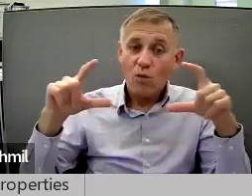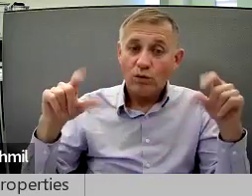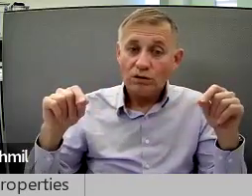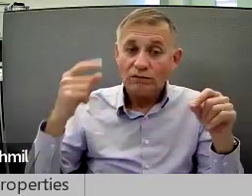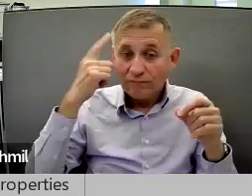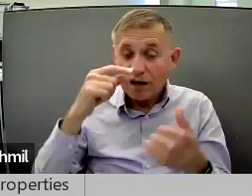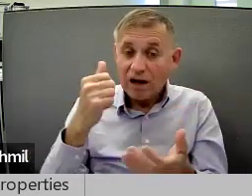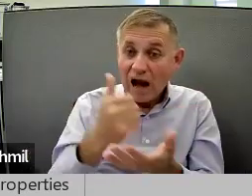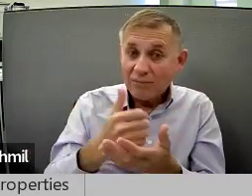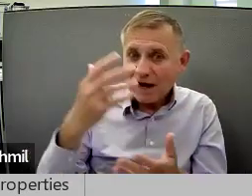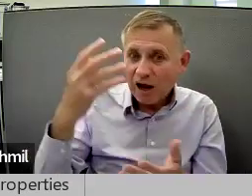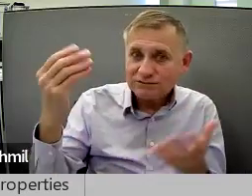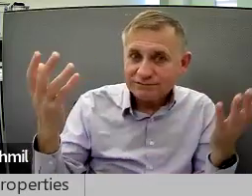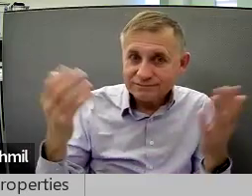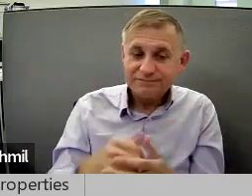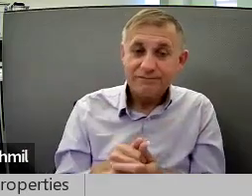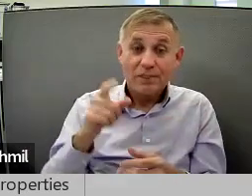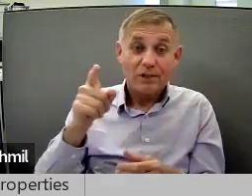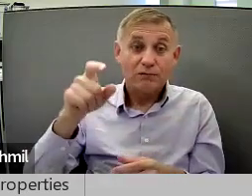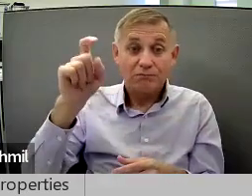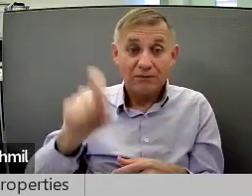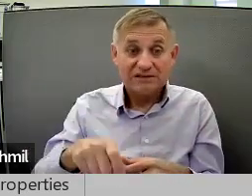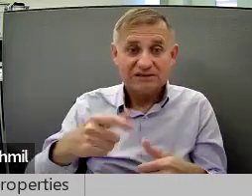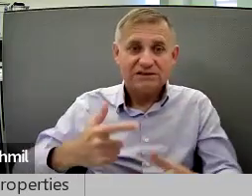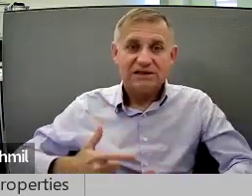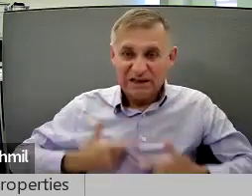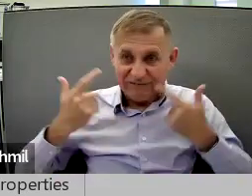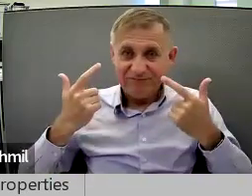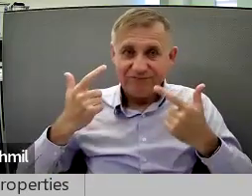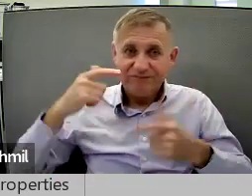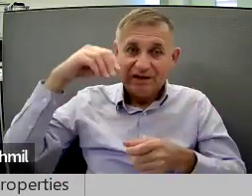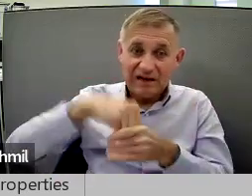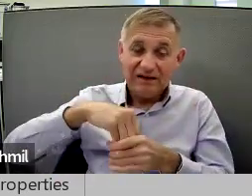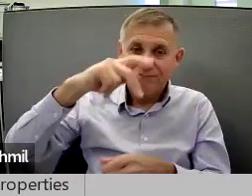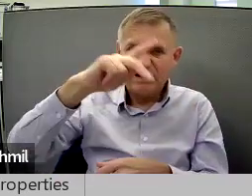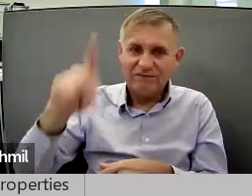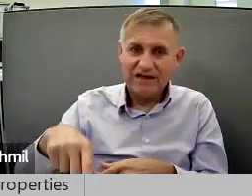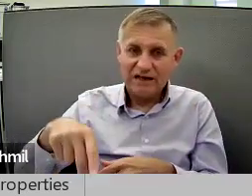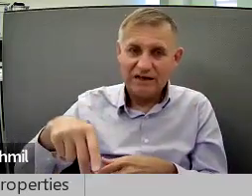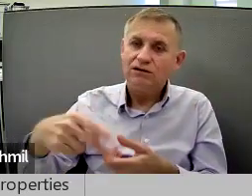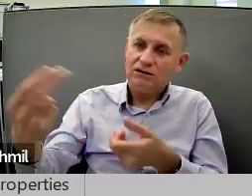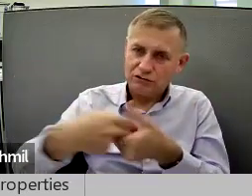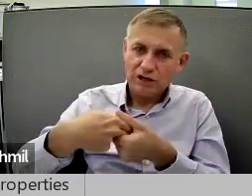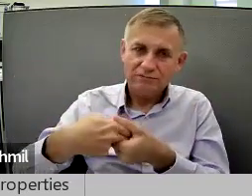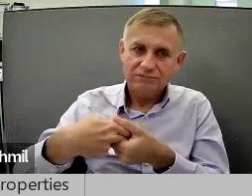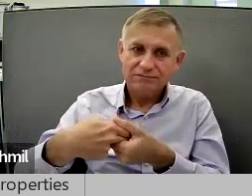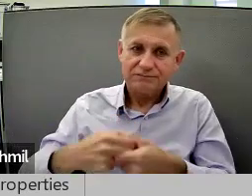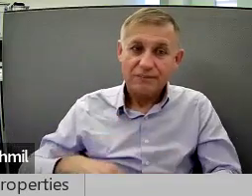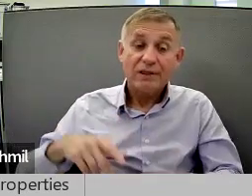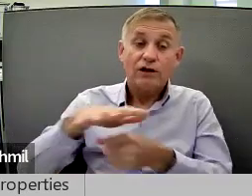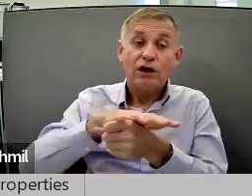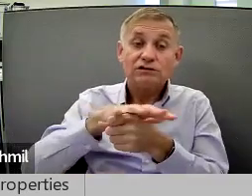for helping out. You must live in Philadelphia to join.